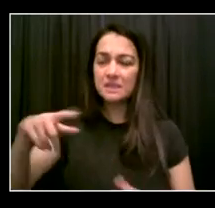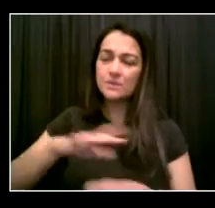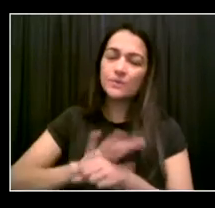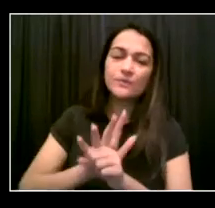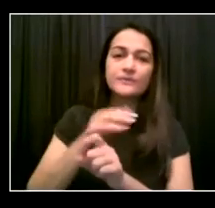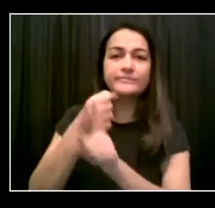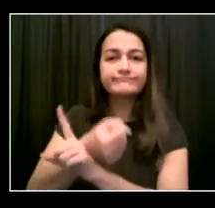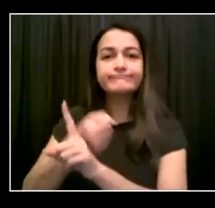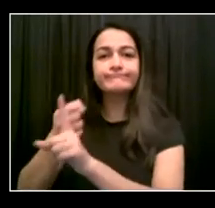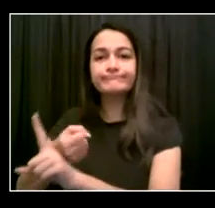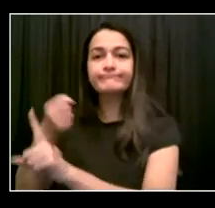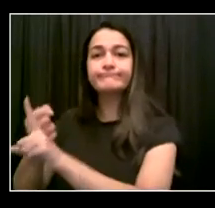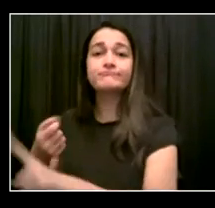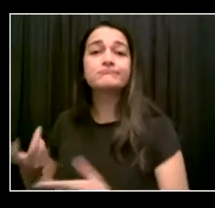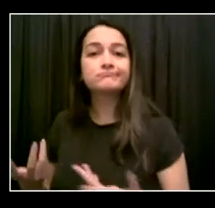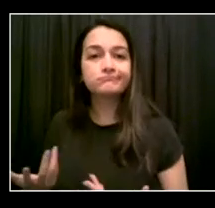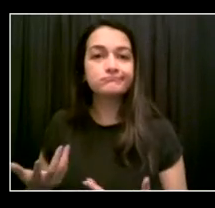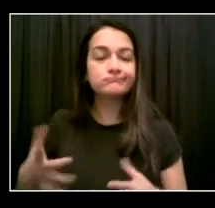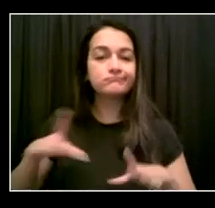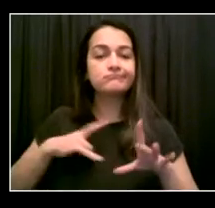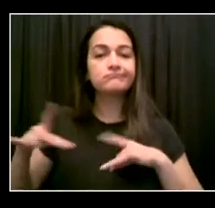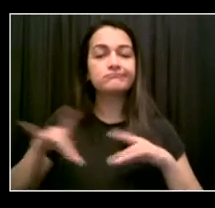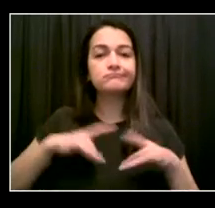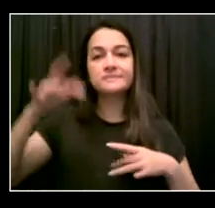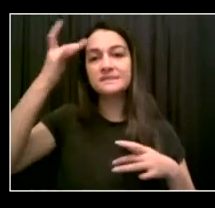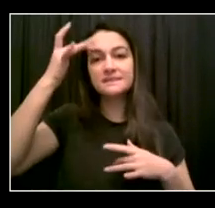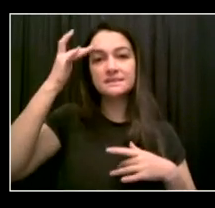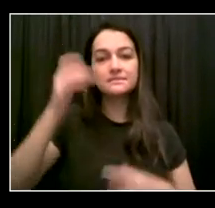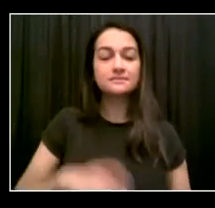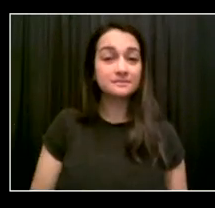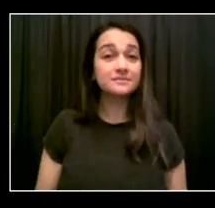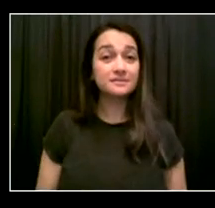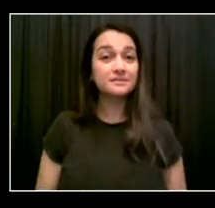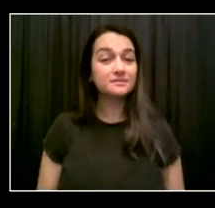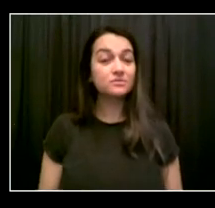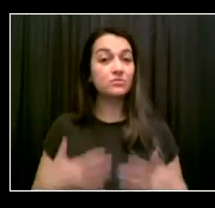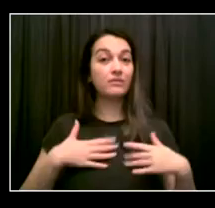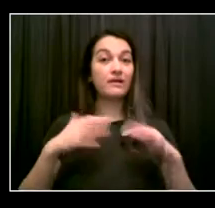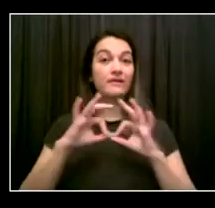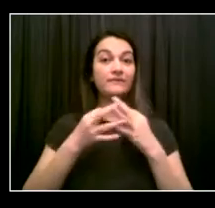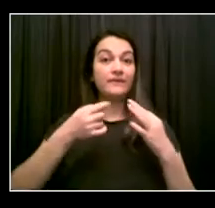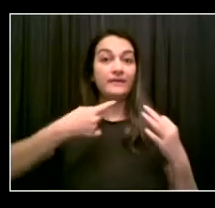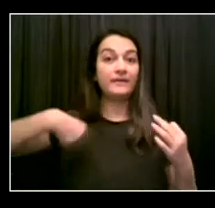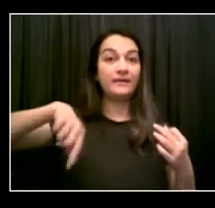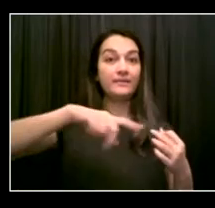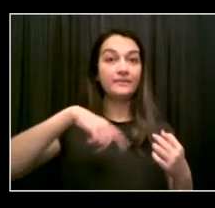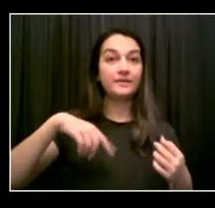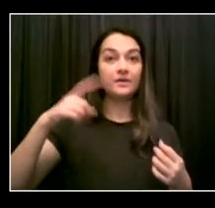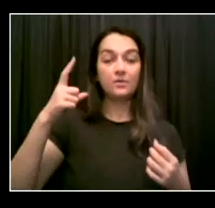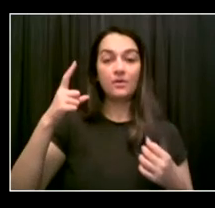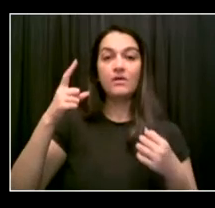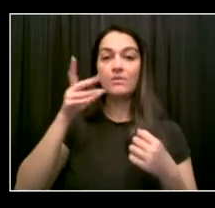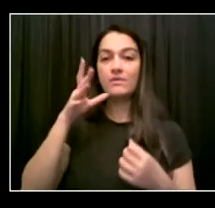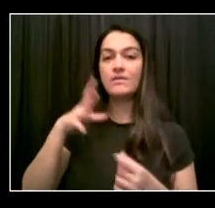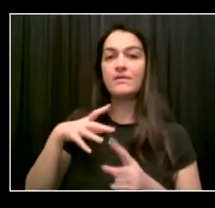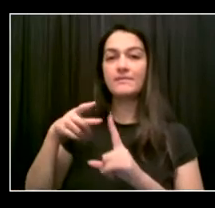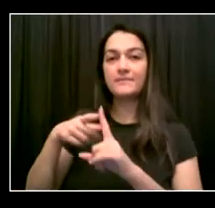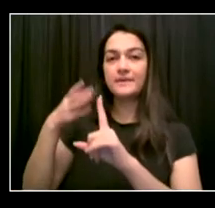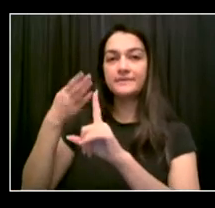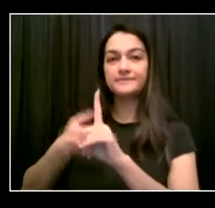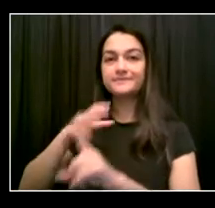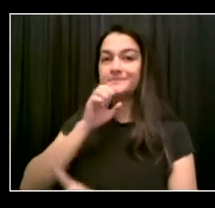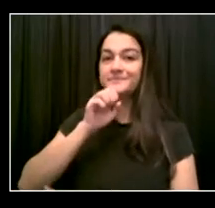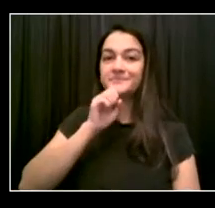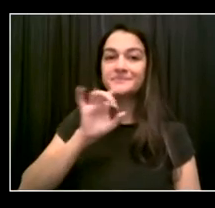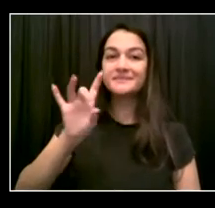is an 85-year-old woman, an amazing health. She can walk three miles a day if she needs to. She